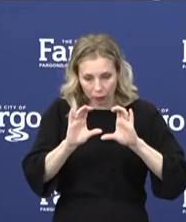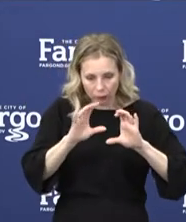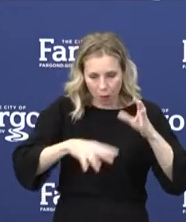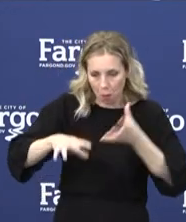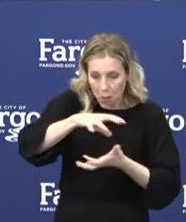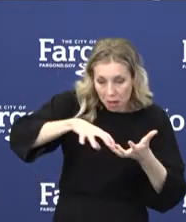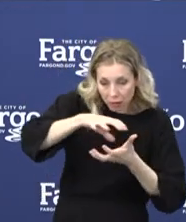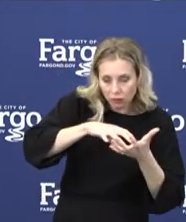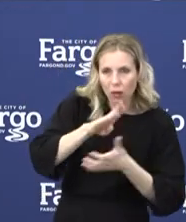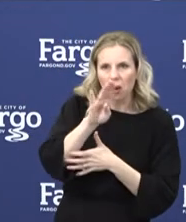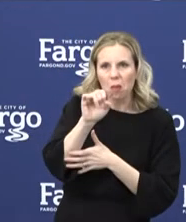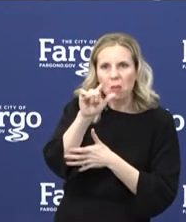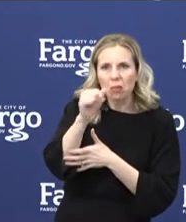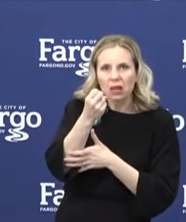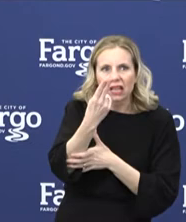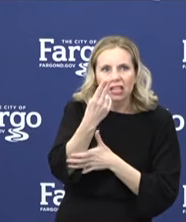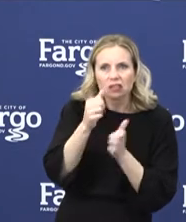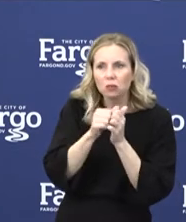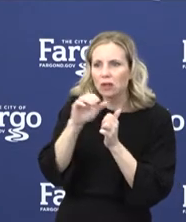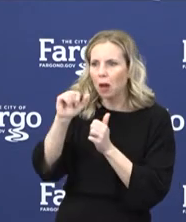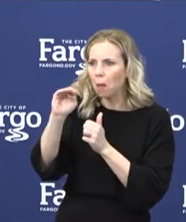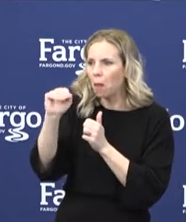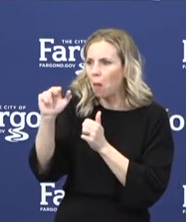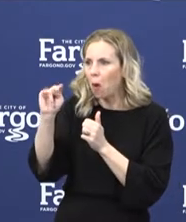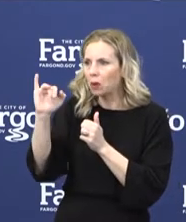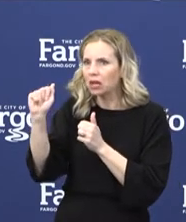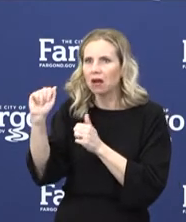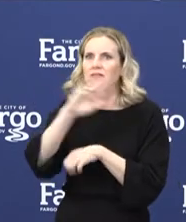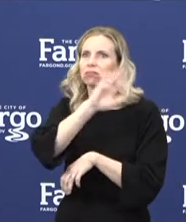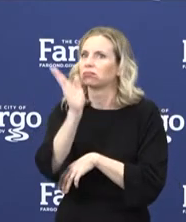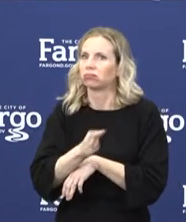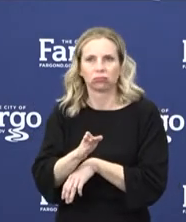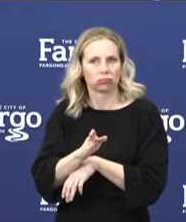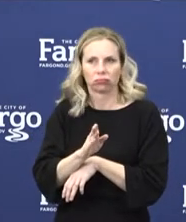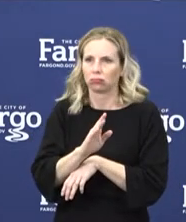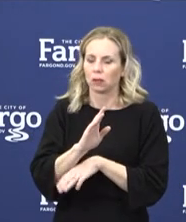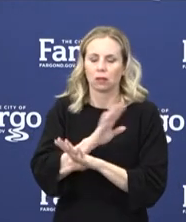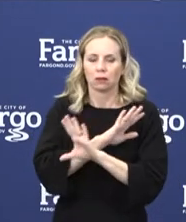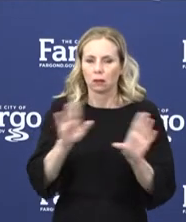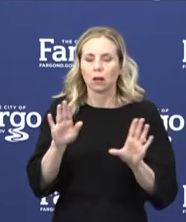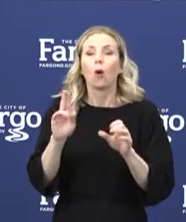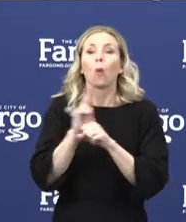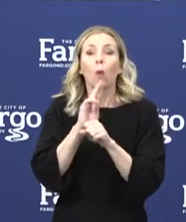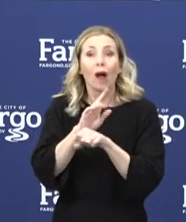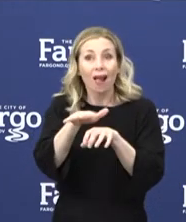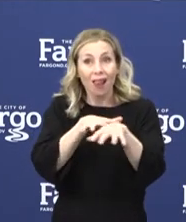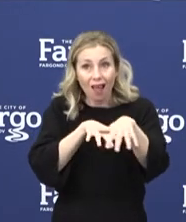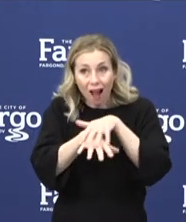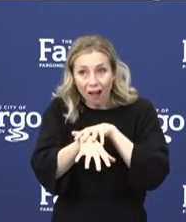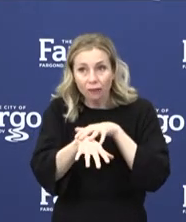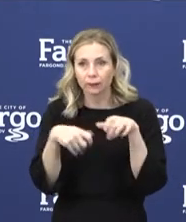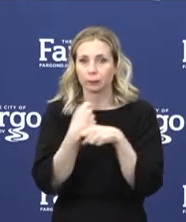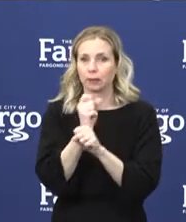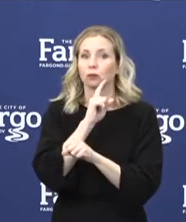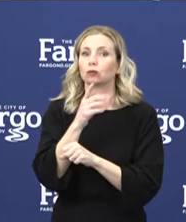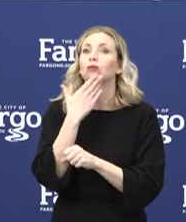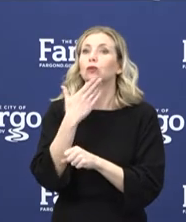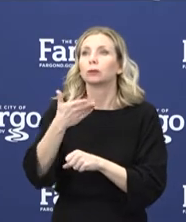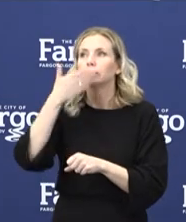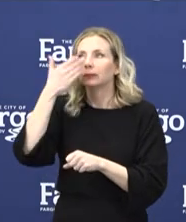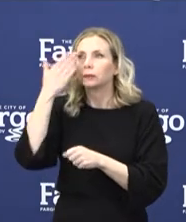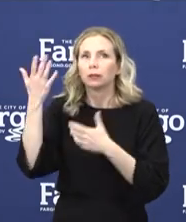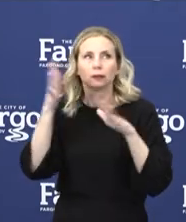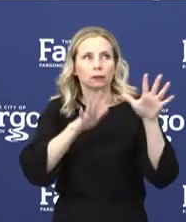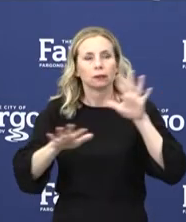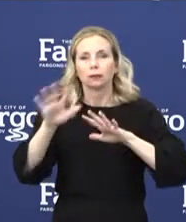bleach with ammonia or other cleansers. Wear your gloves. Make sure you have good ventilation and as always store those chemicals out